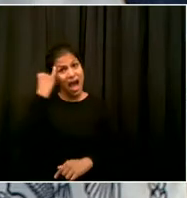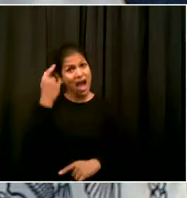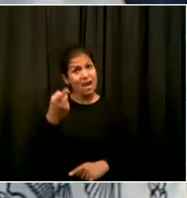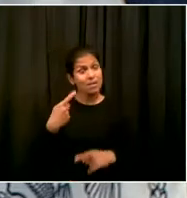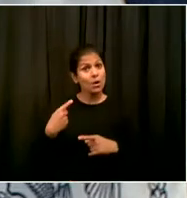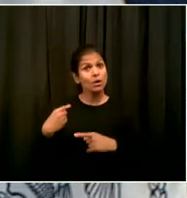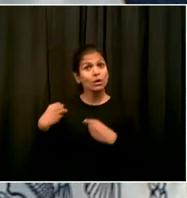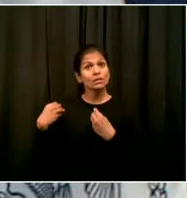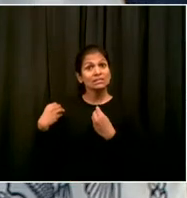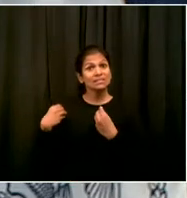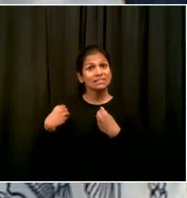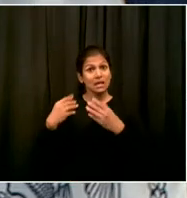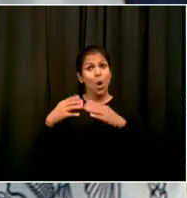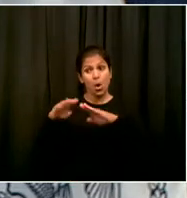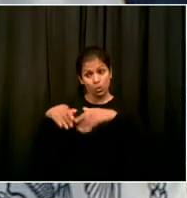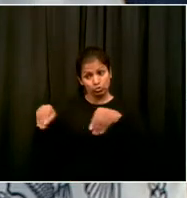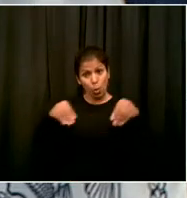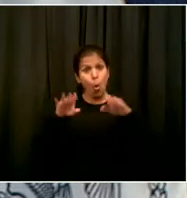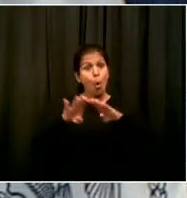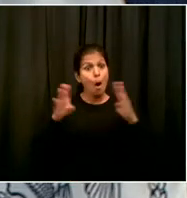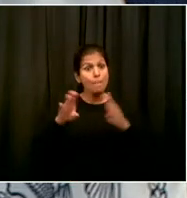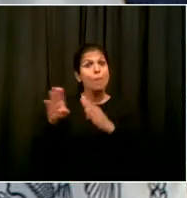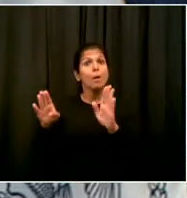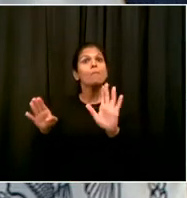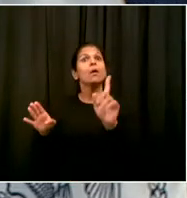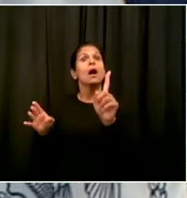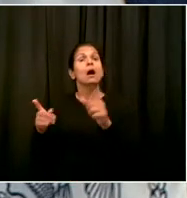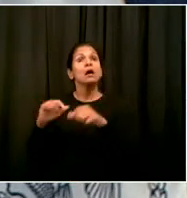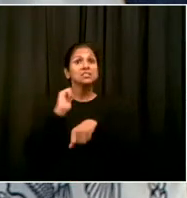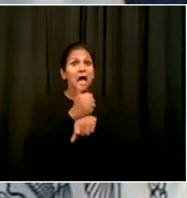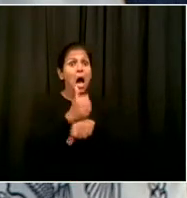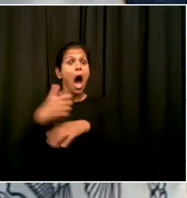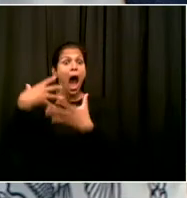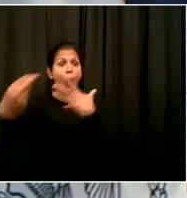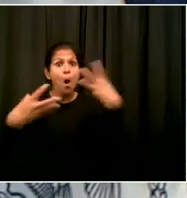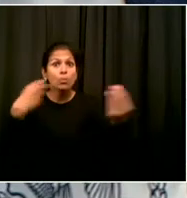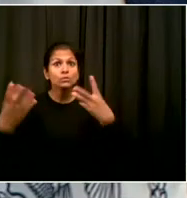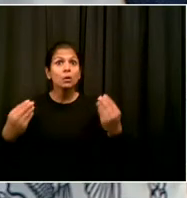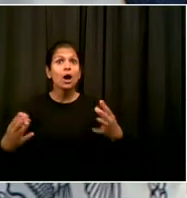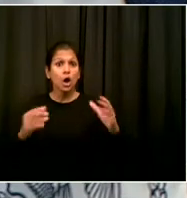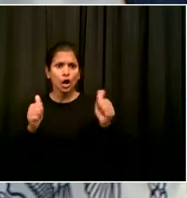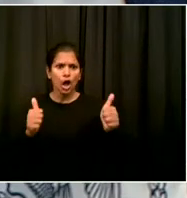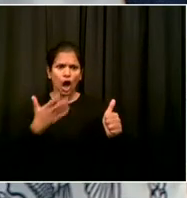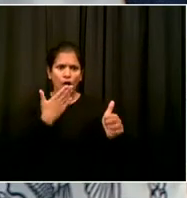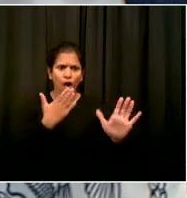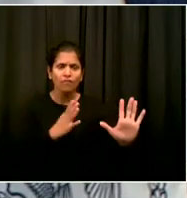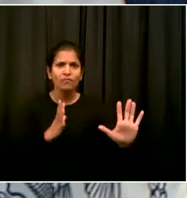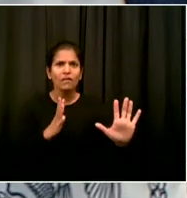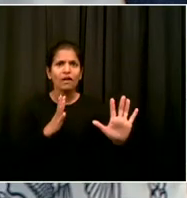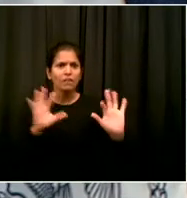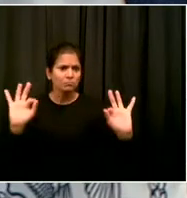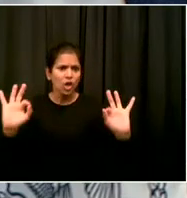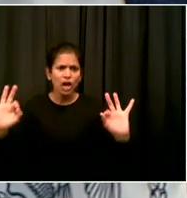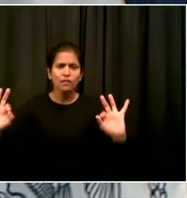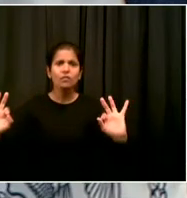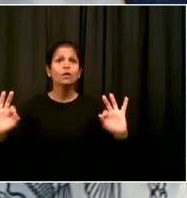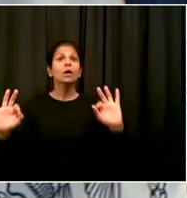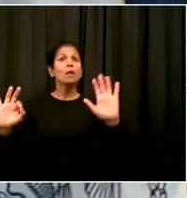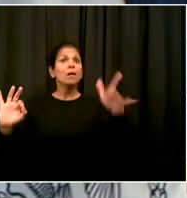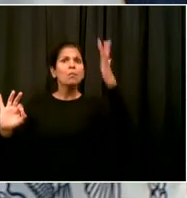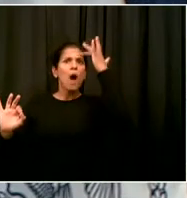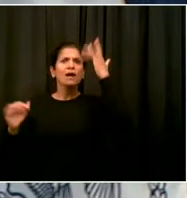Because a crucial factor here is outdoors versus indoors. I'm going to turn to Dr. Varma, who I think speaks passionately about this.